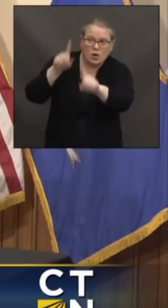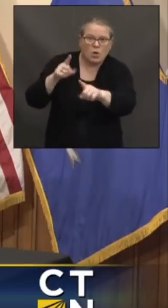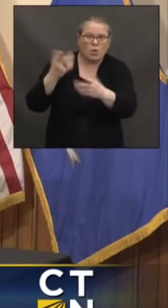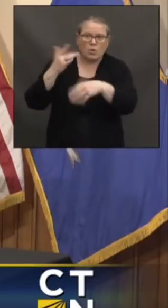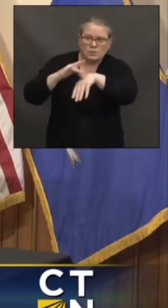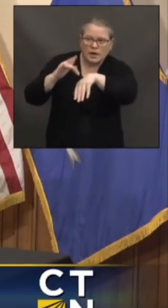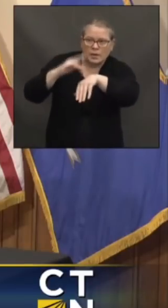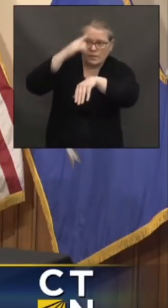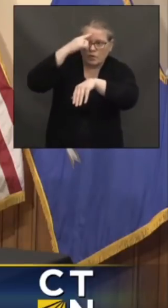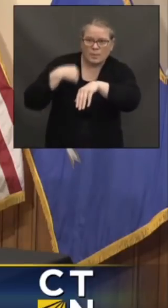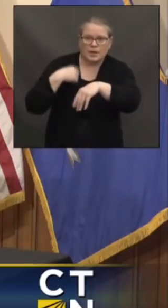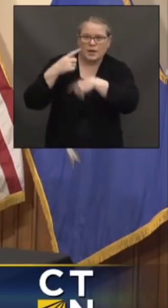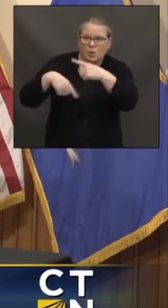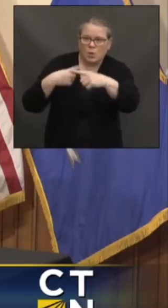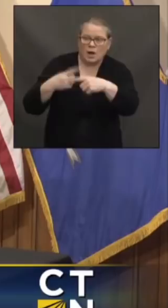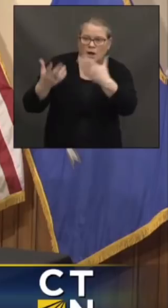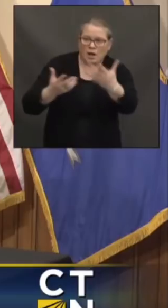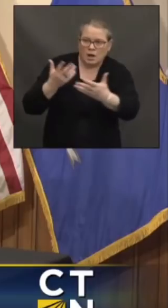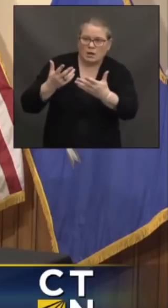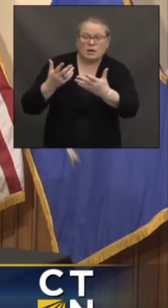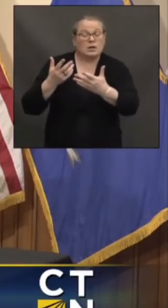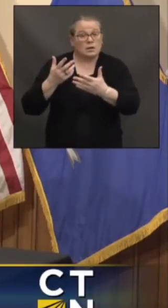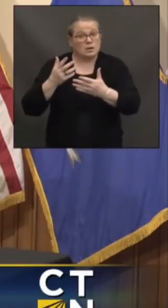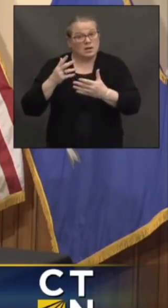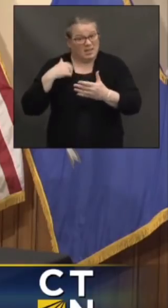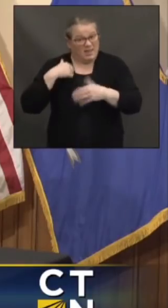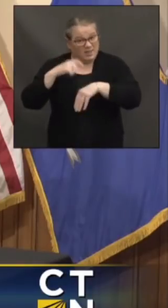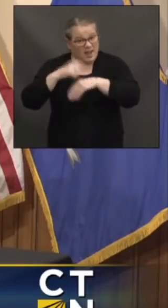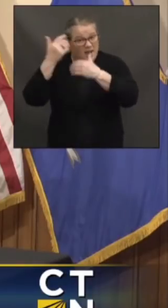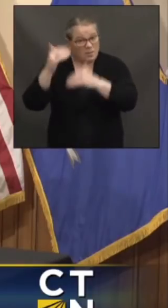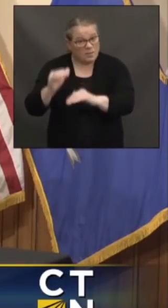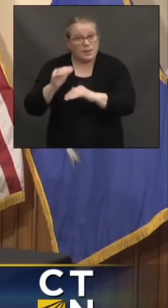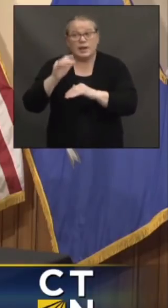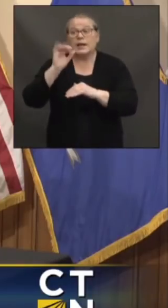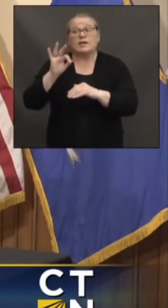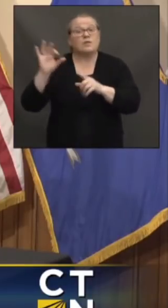them? And, you know, will they be grouped in with everyone else?